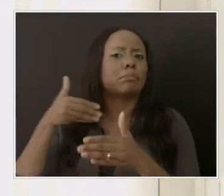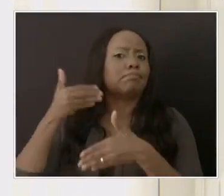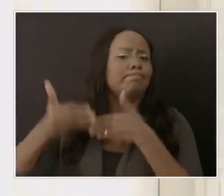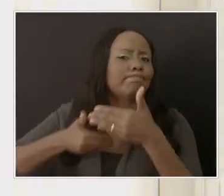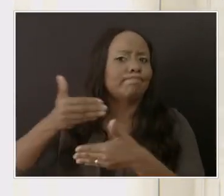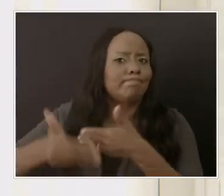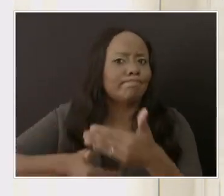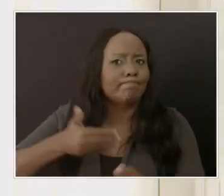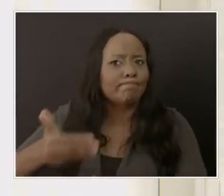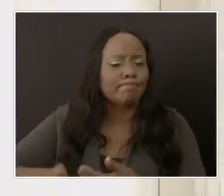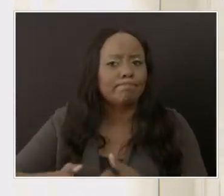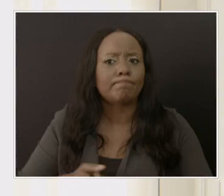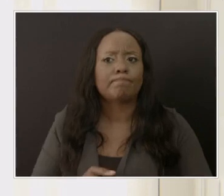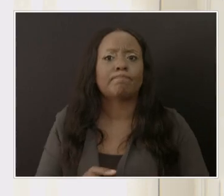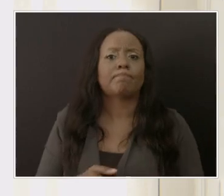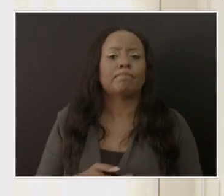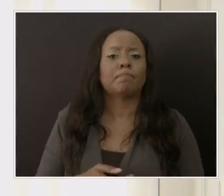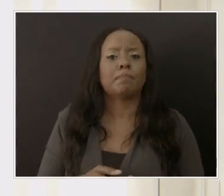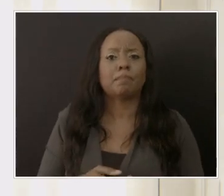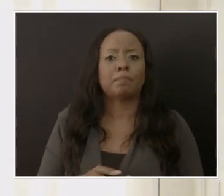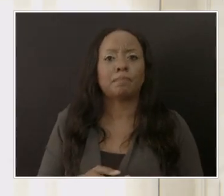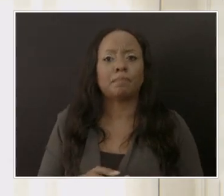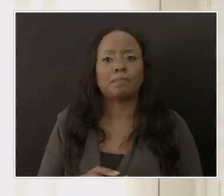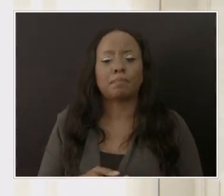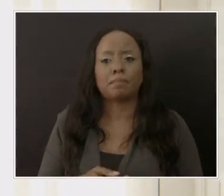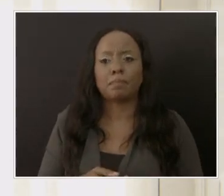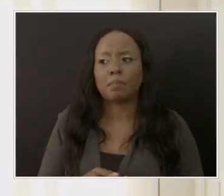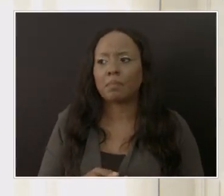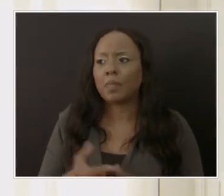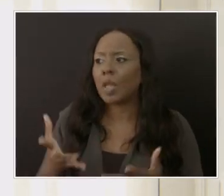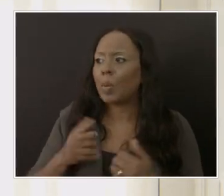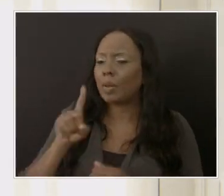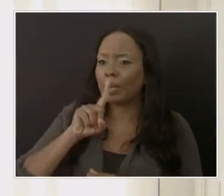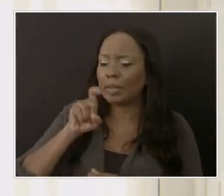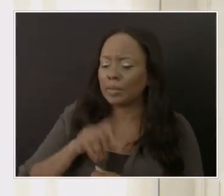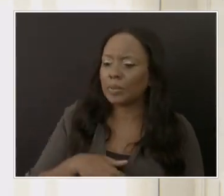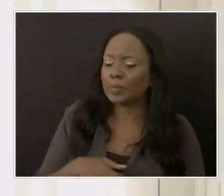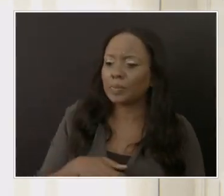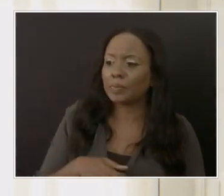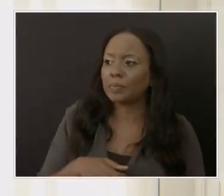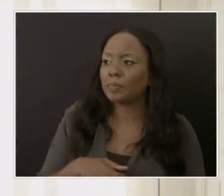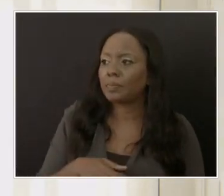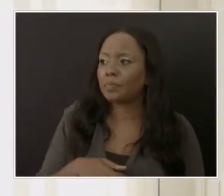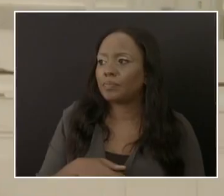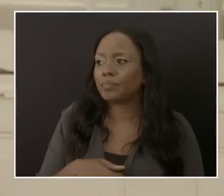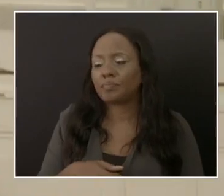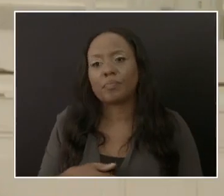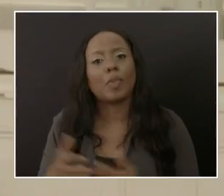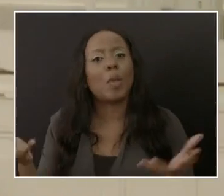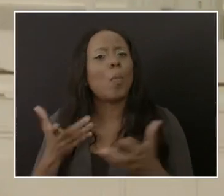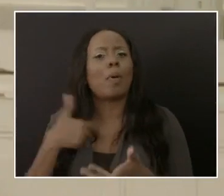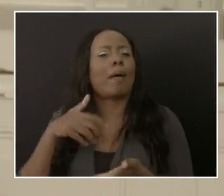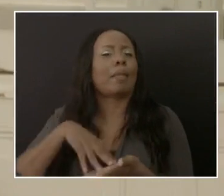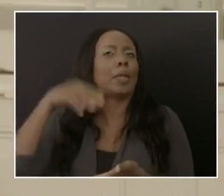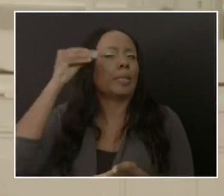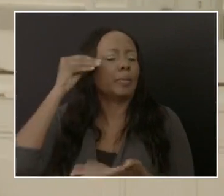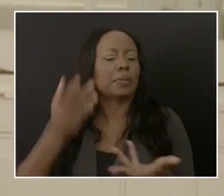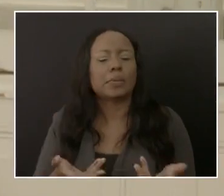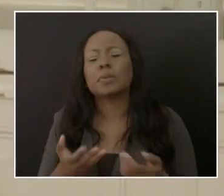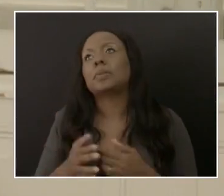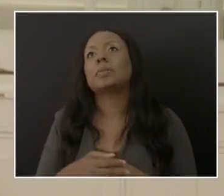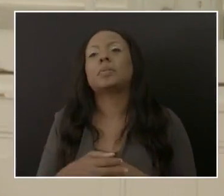to all three of the panelists. But I'll begin with you, Dr. George. The lessons learned for me is the